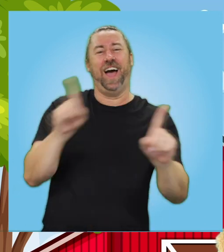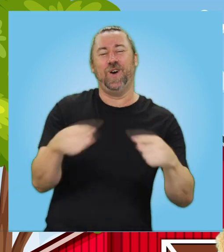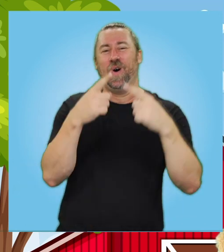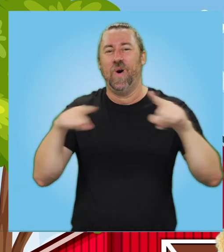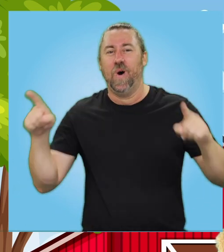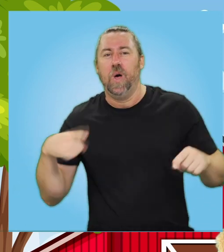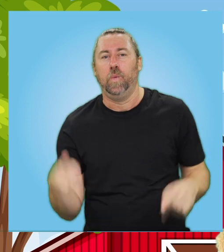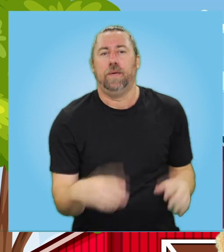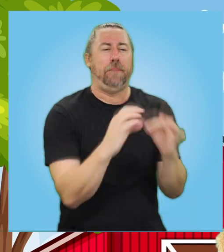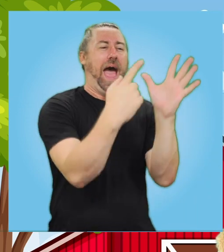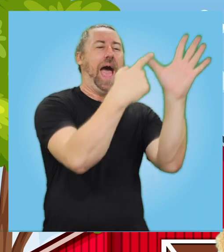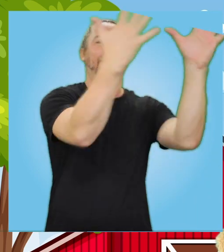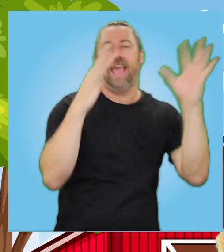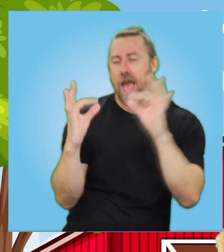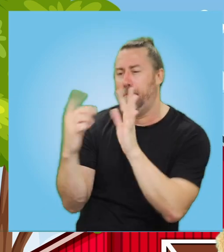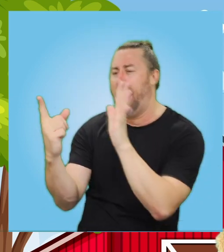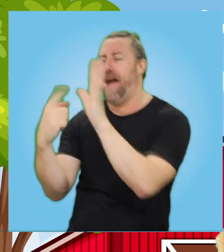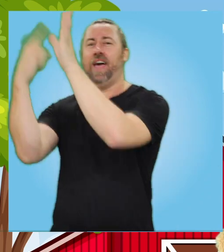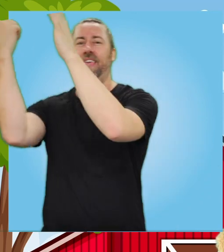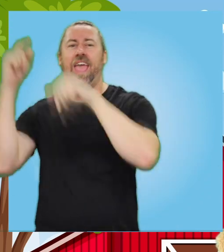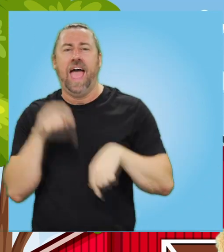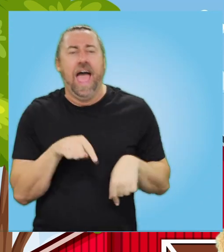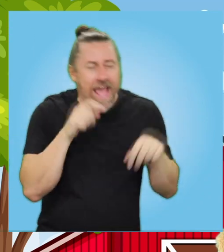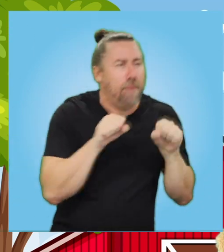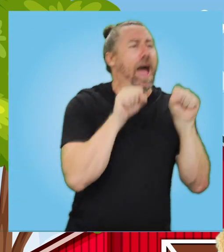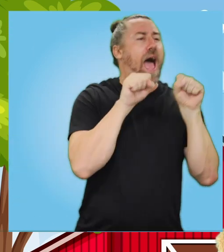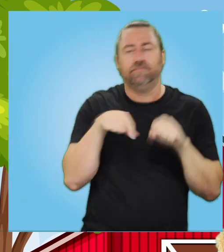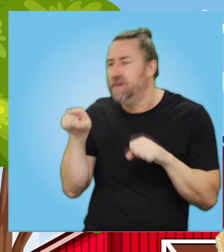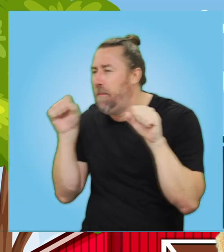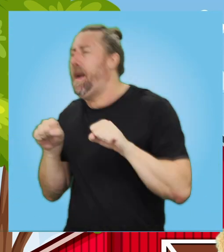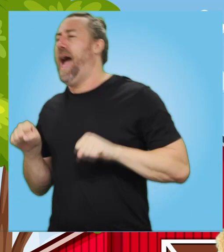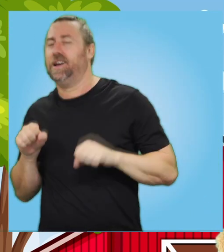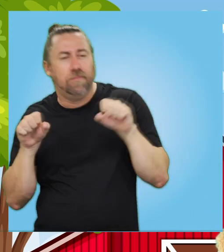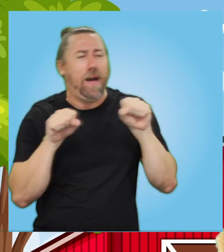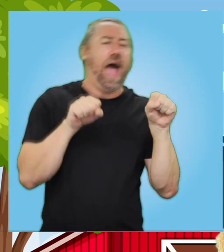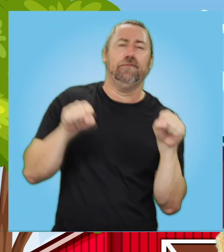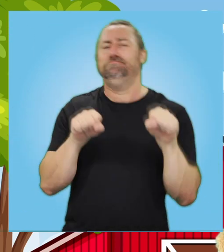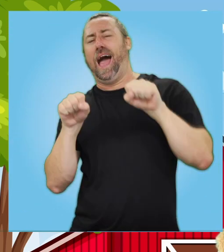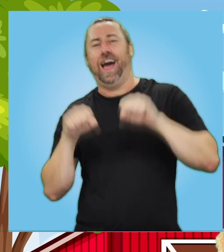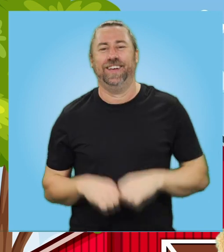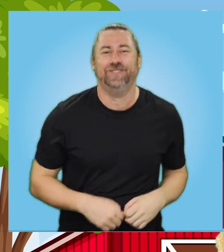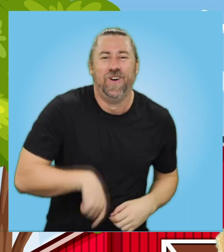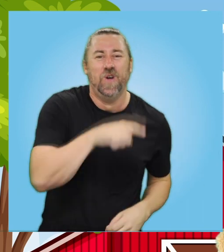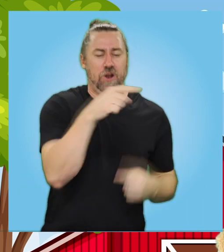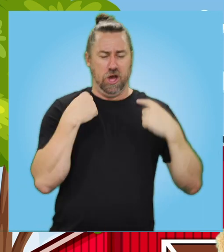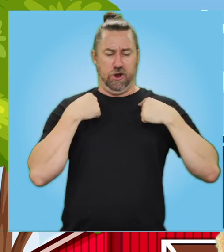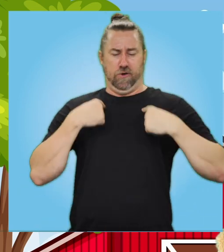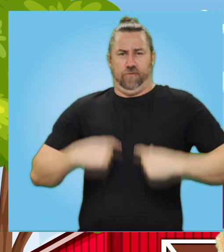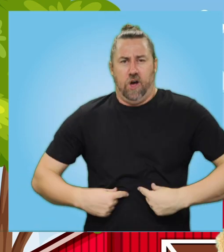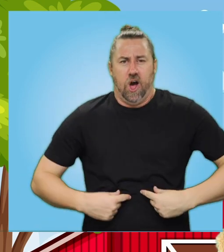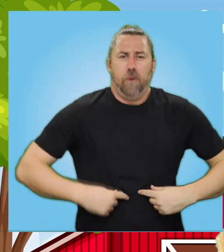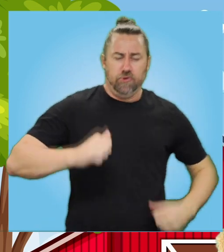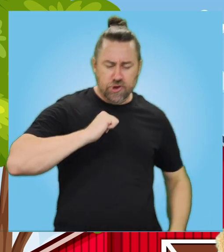-E-I-O. With a baa baa here and a baa baa there. Here a baa, there a baa. Everywhere a baa baa. Old Macdonald